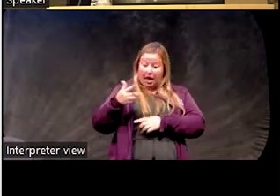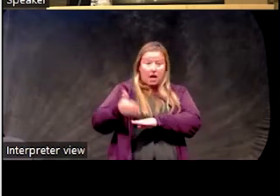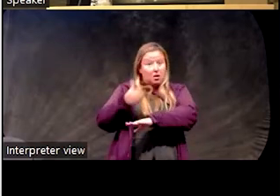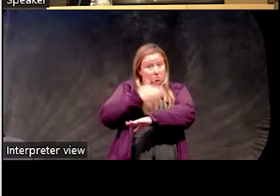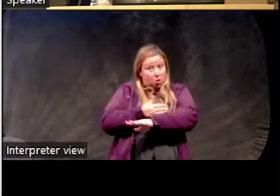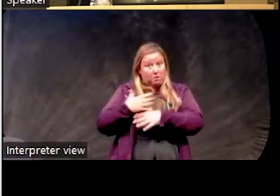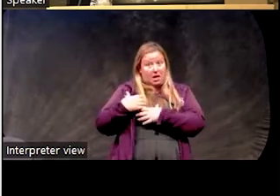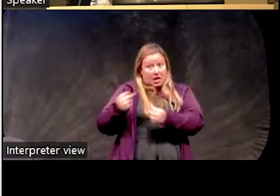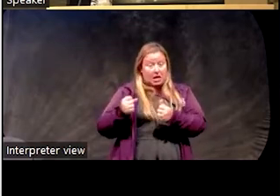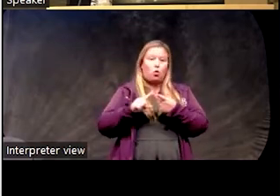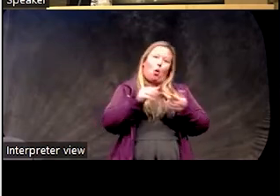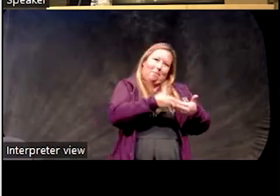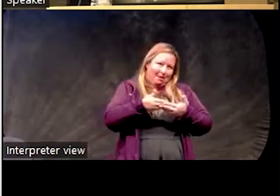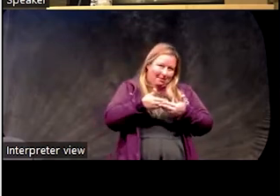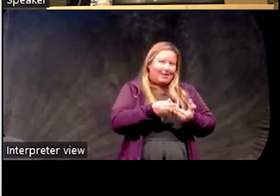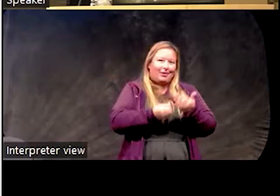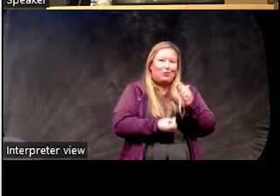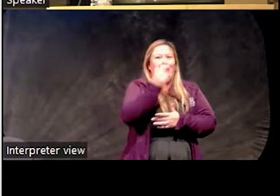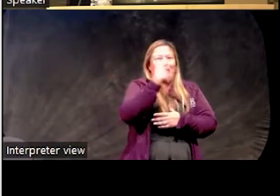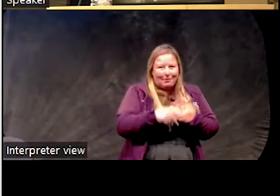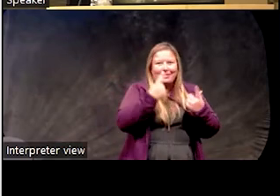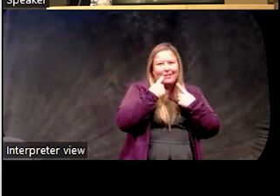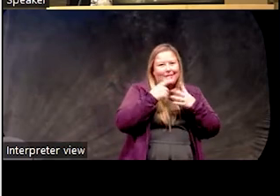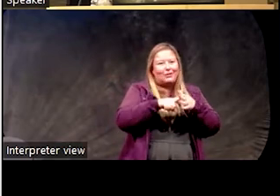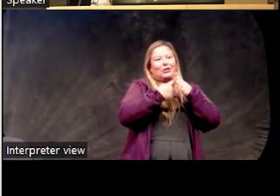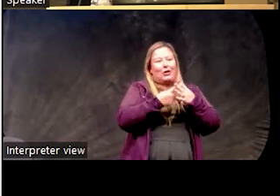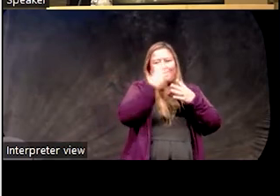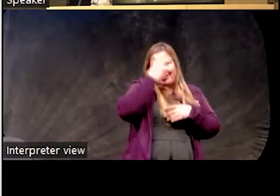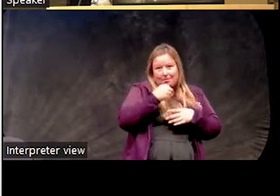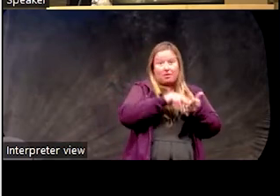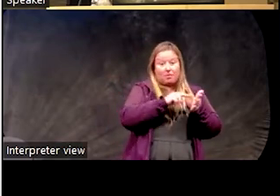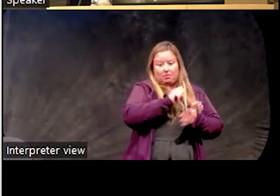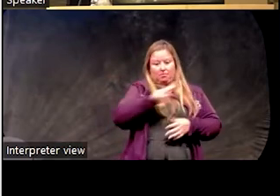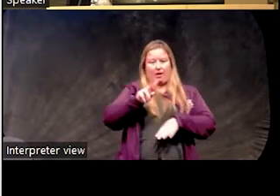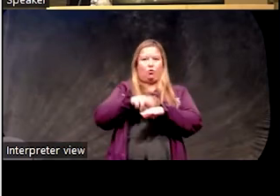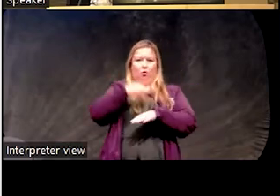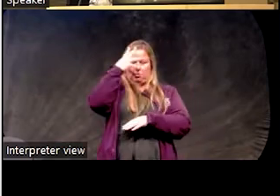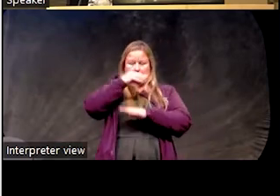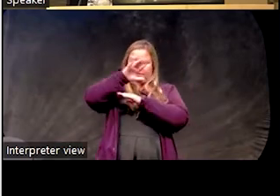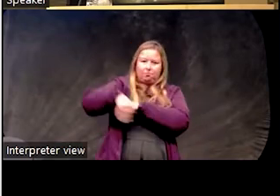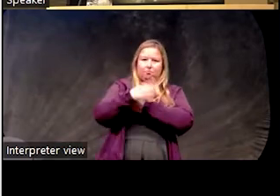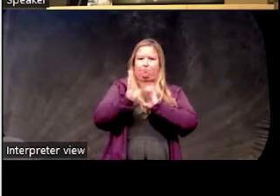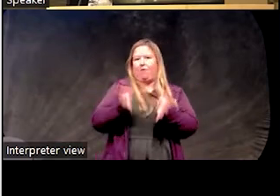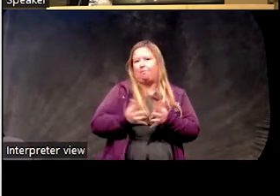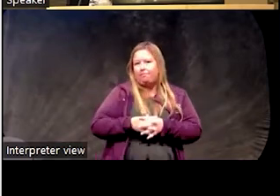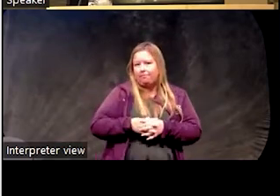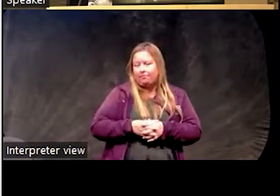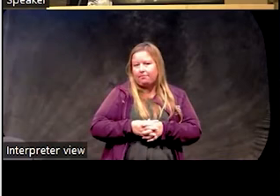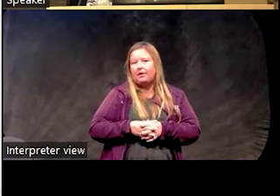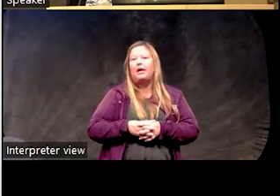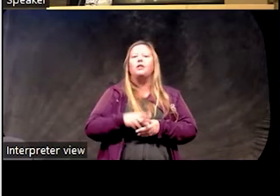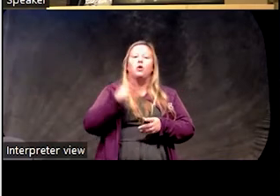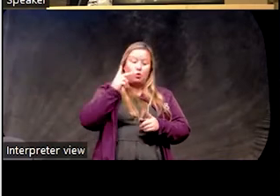better, or the example with the baby, the baby's sleeping through the night, your sleep should return to normal. And so that's where you see